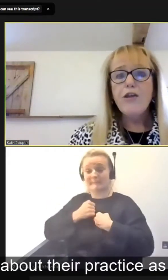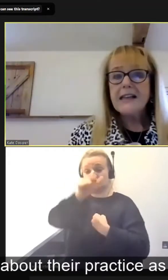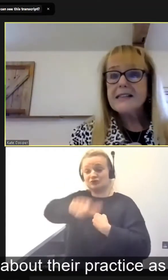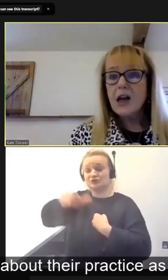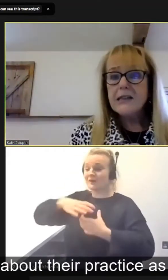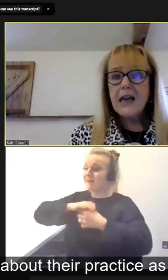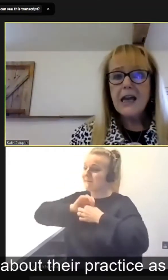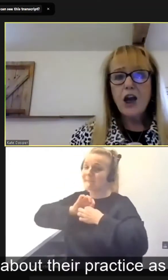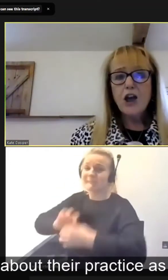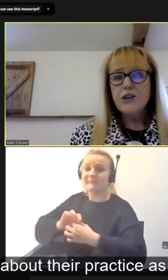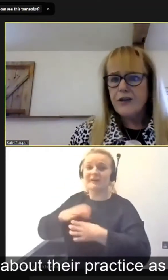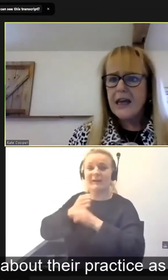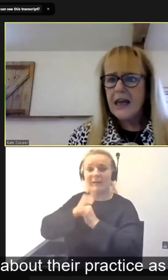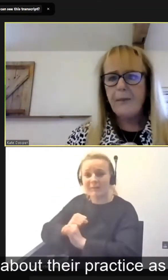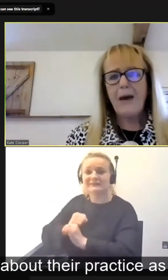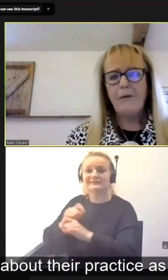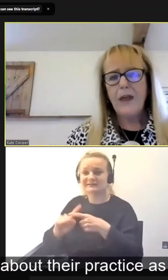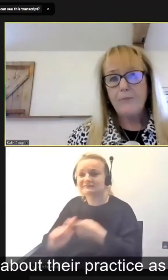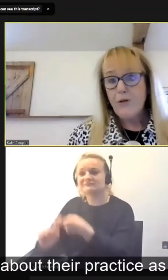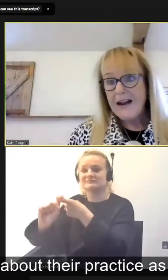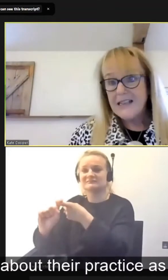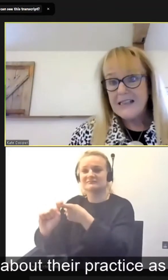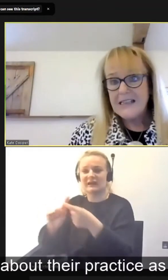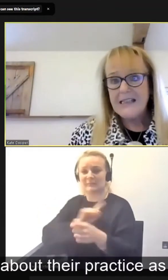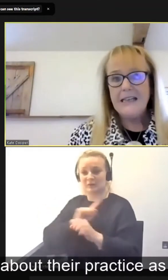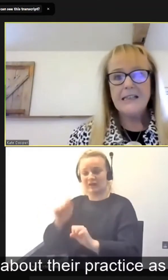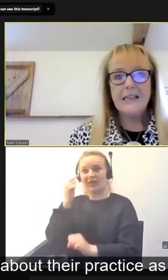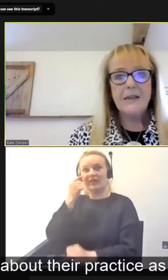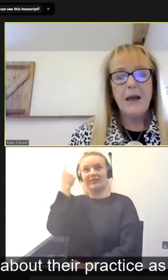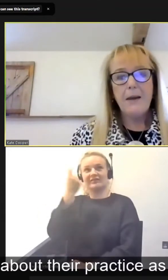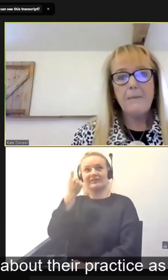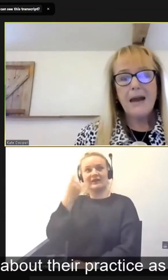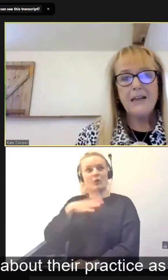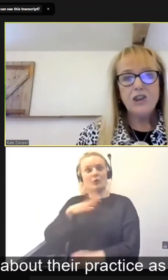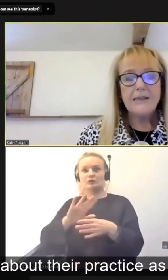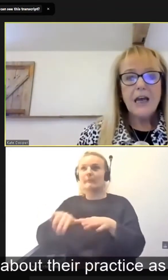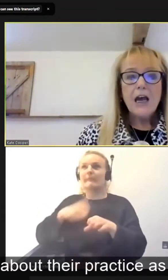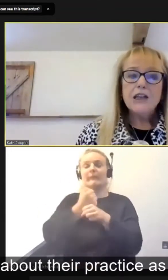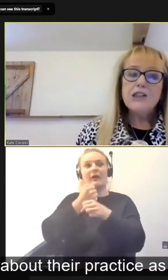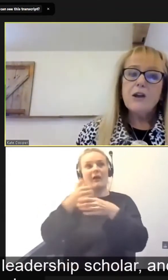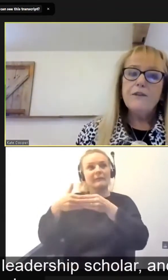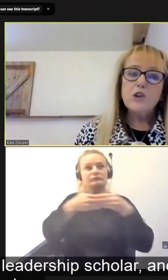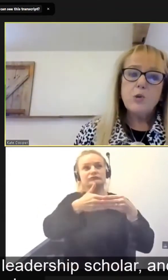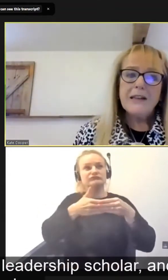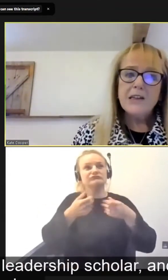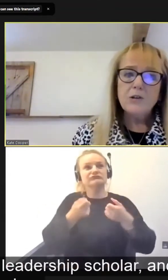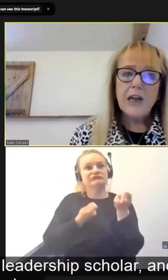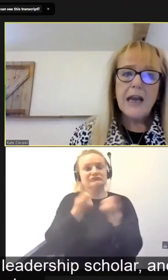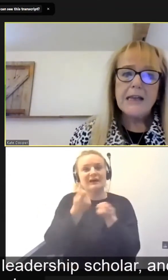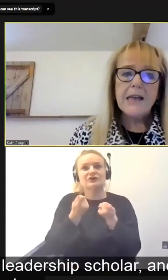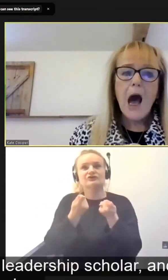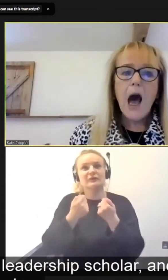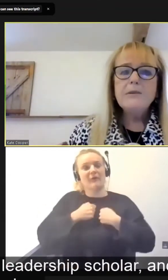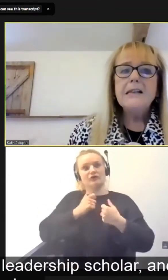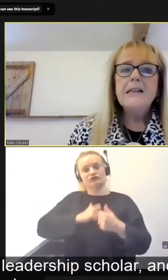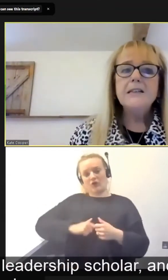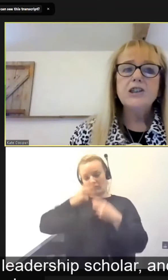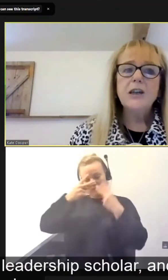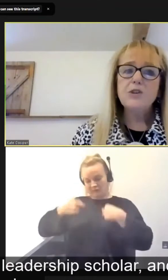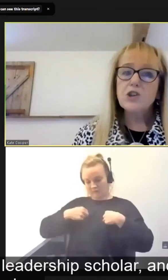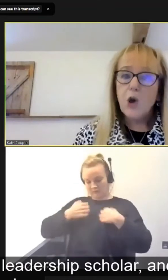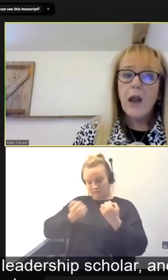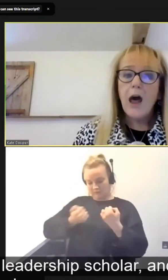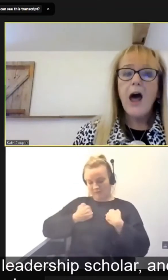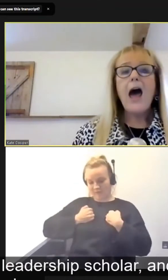their studying, to thinking about their practice as leaders and managers. And so for 20 odd years, I was a